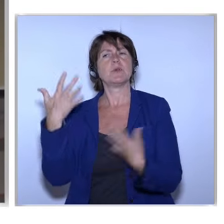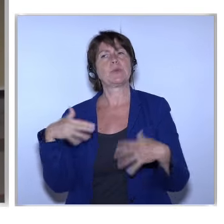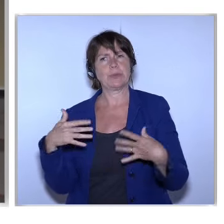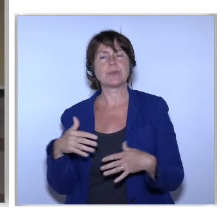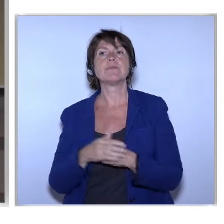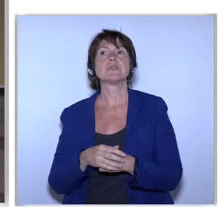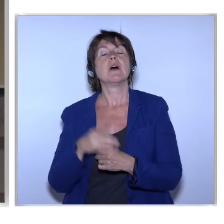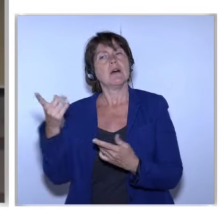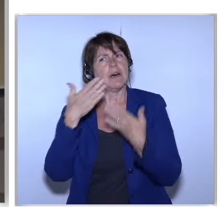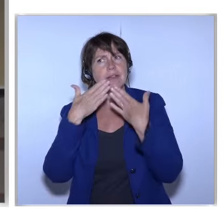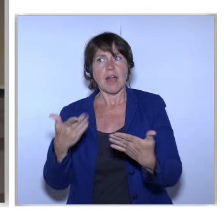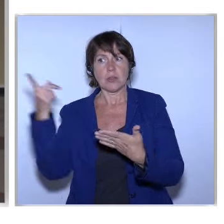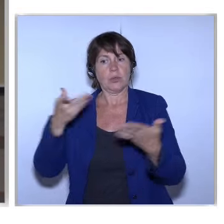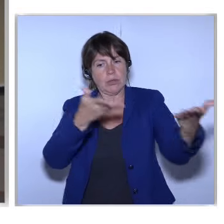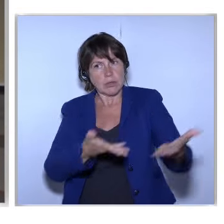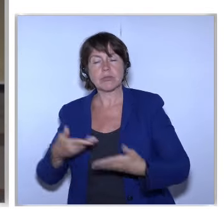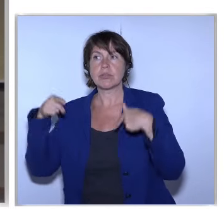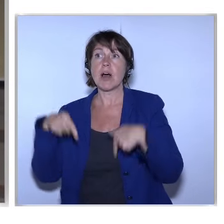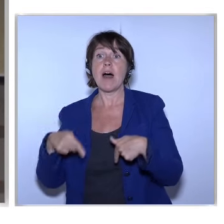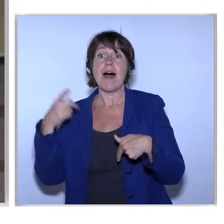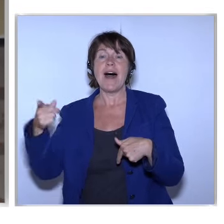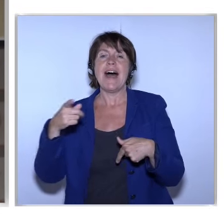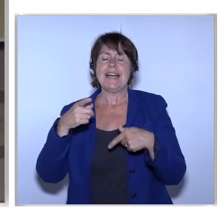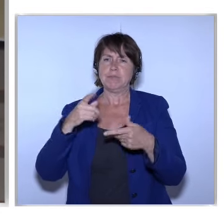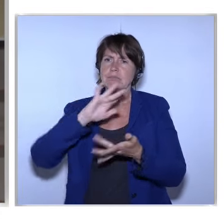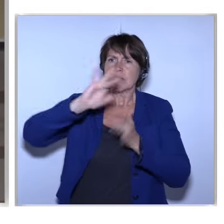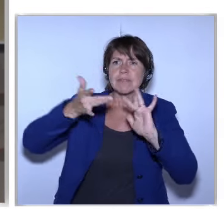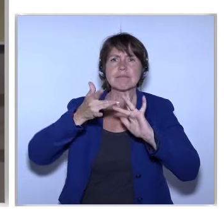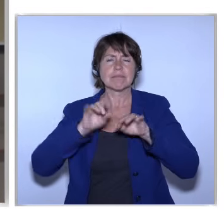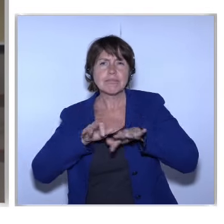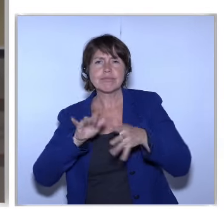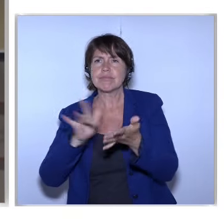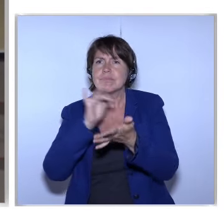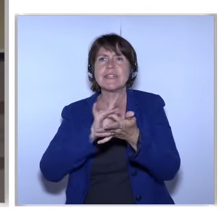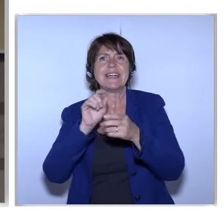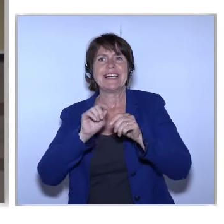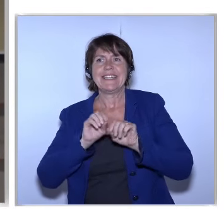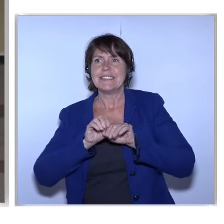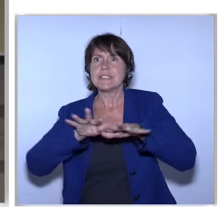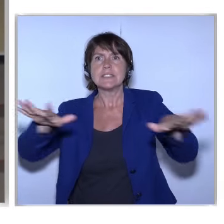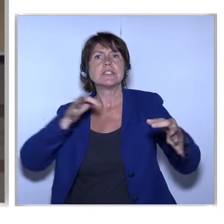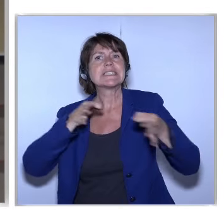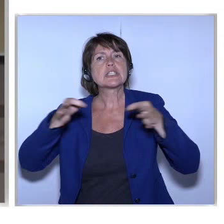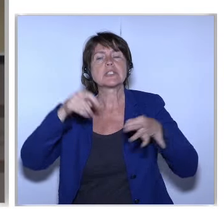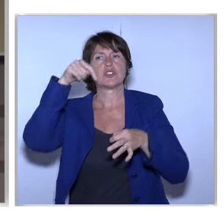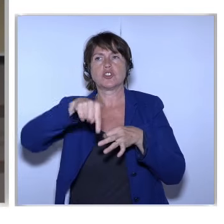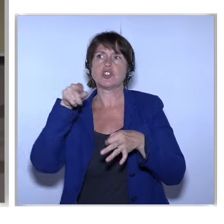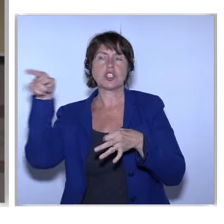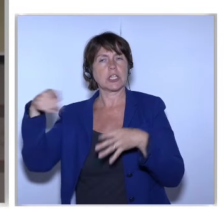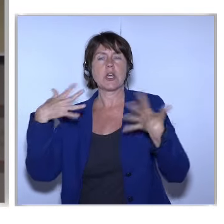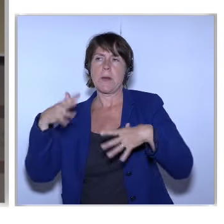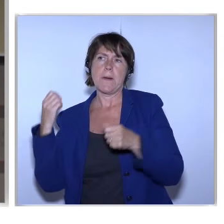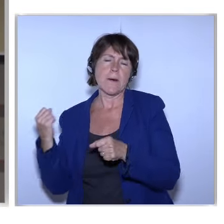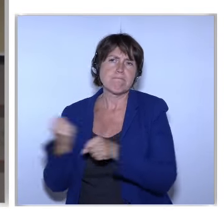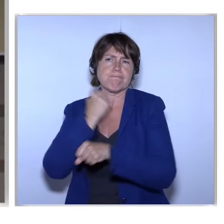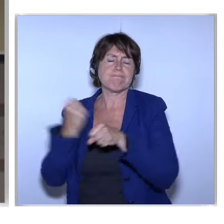you have made such a difference To this digital strategy Let us now welcome Robert Madeleine Who is Director General